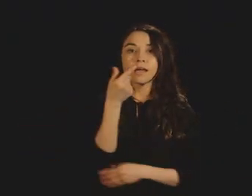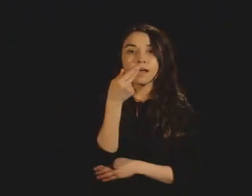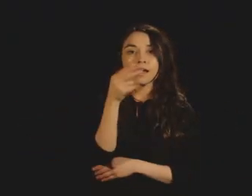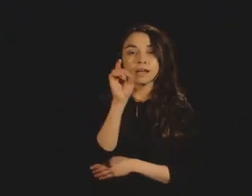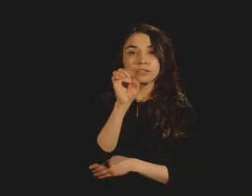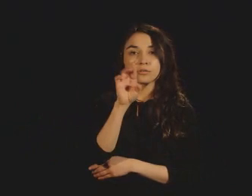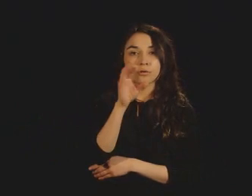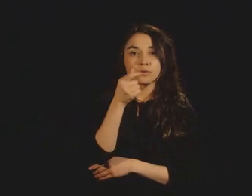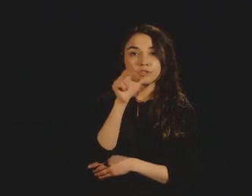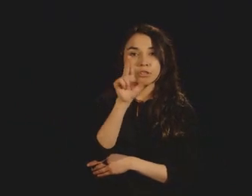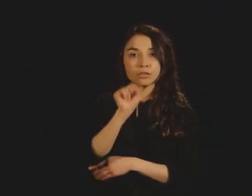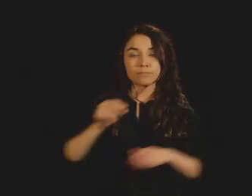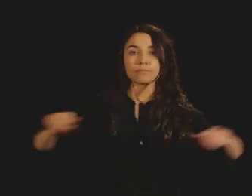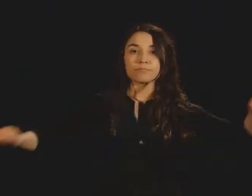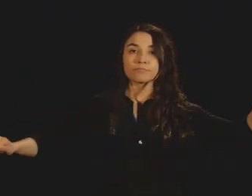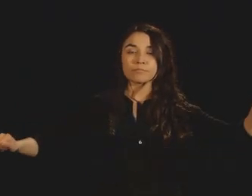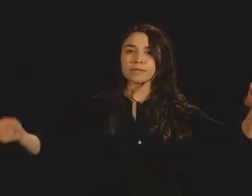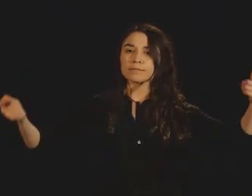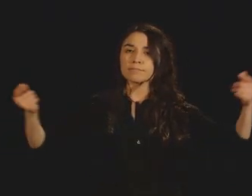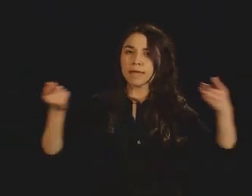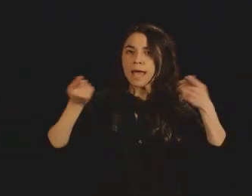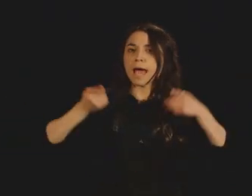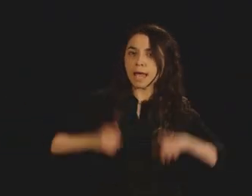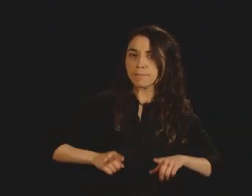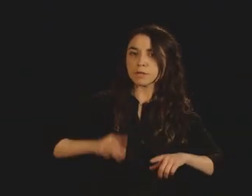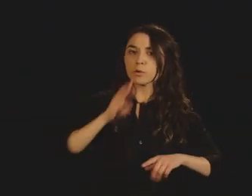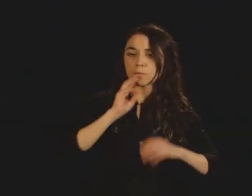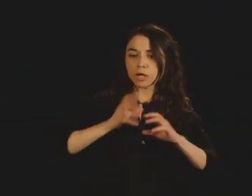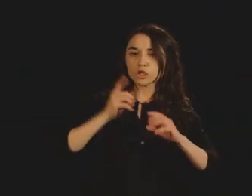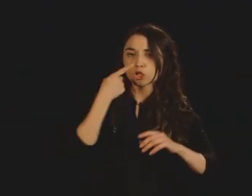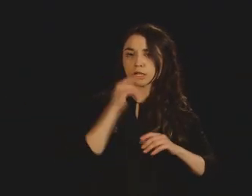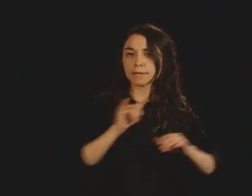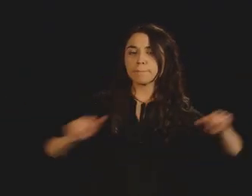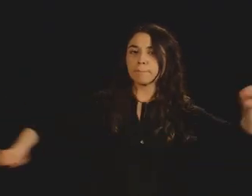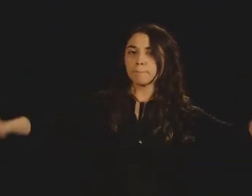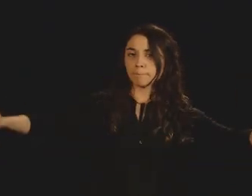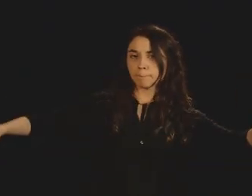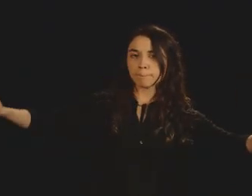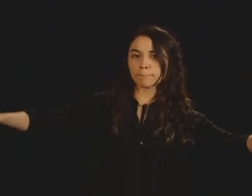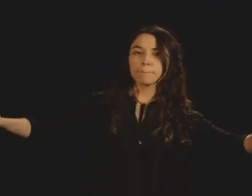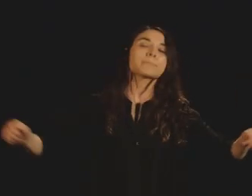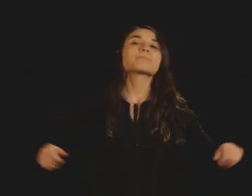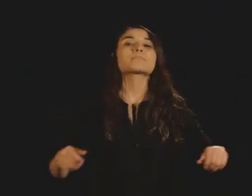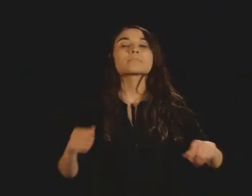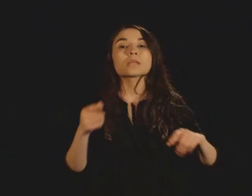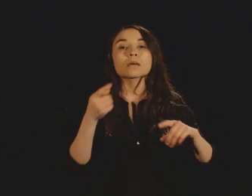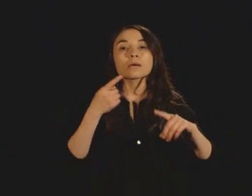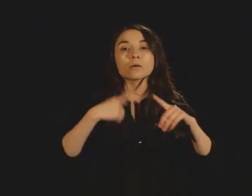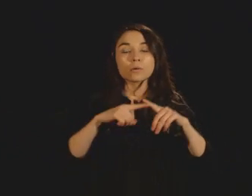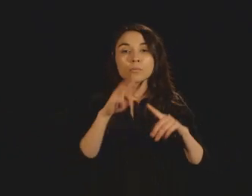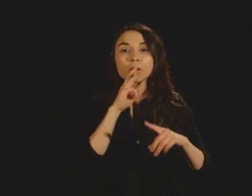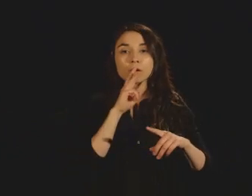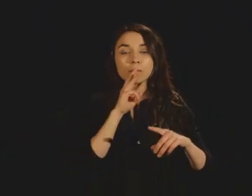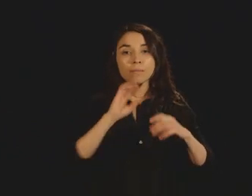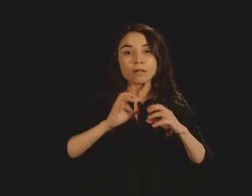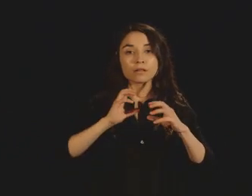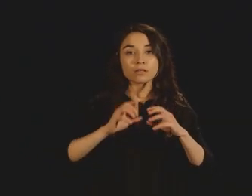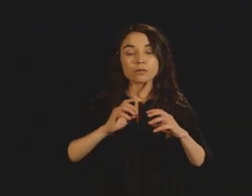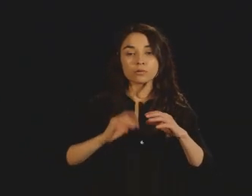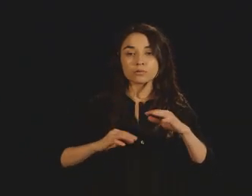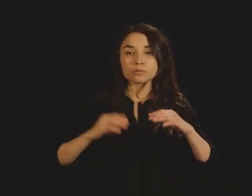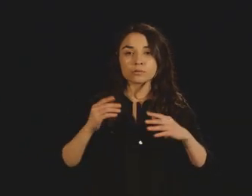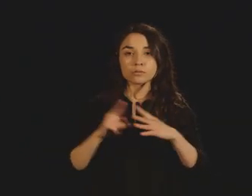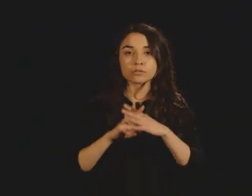different directions. But when it gets to the surface of water, it becomes somewhat constricted in how it orients.